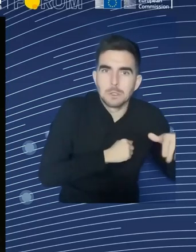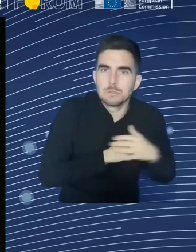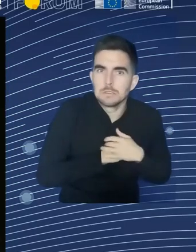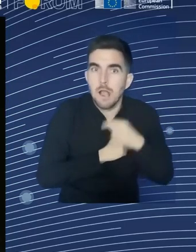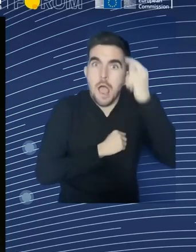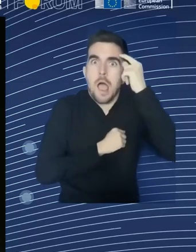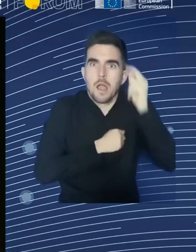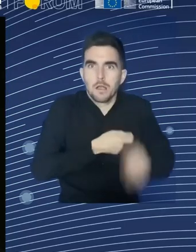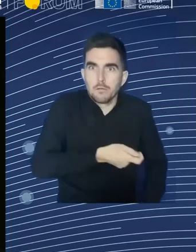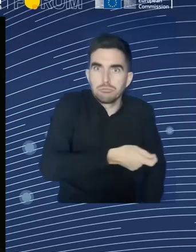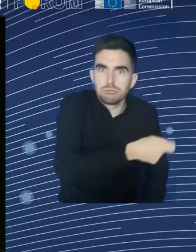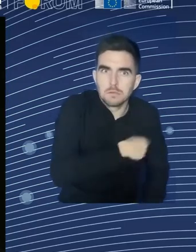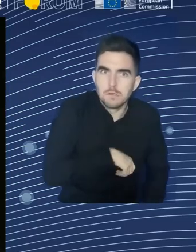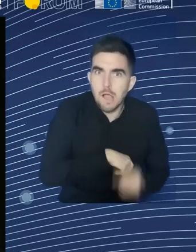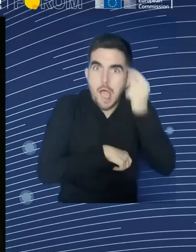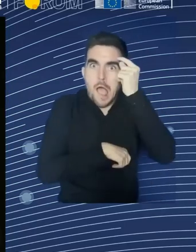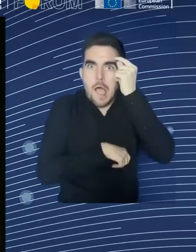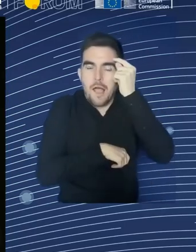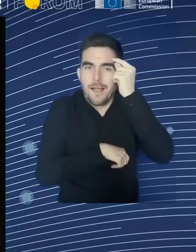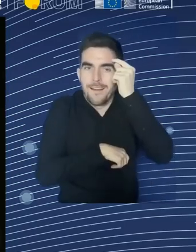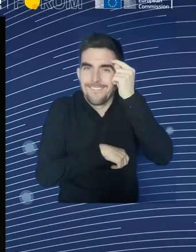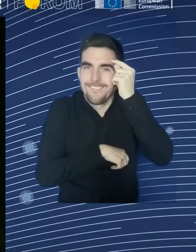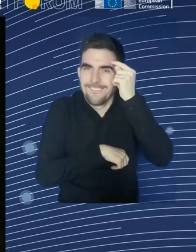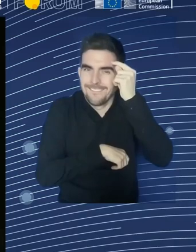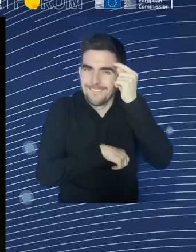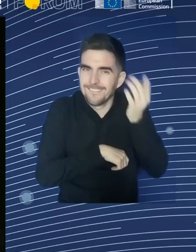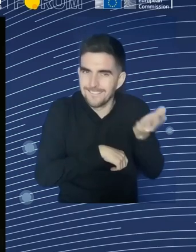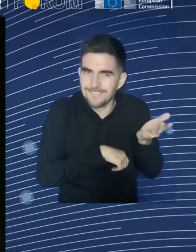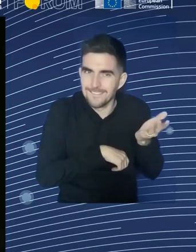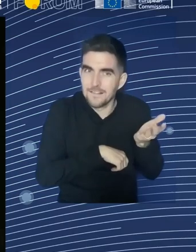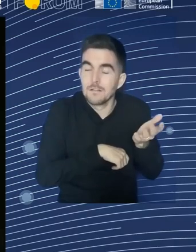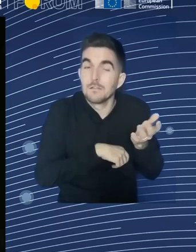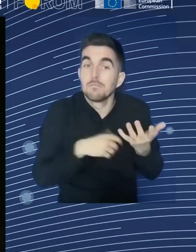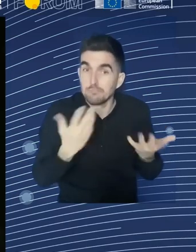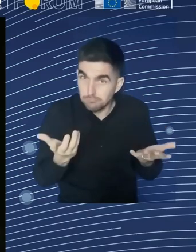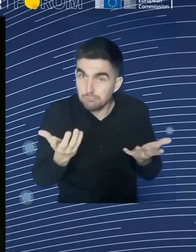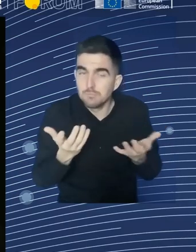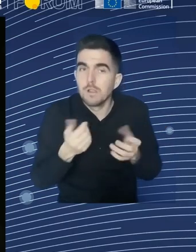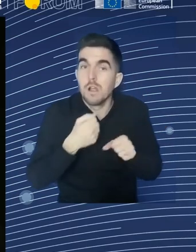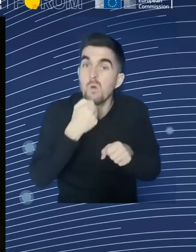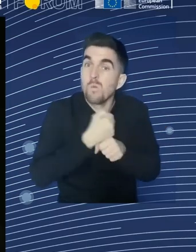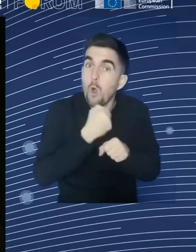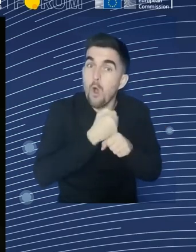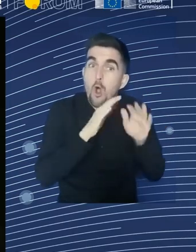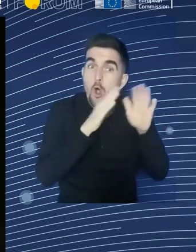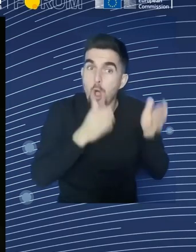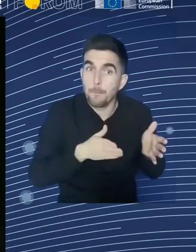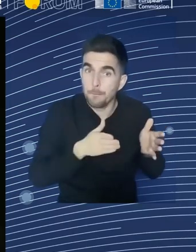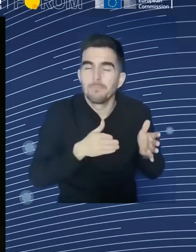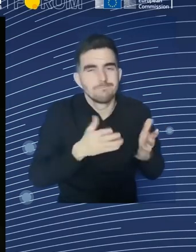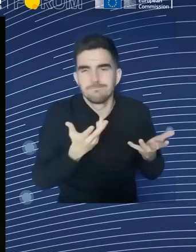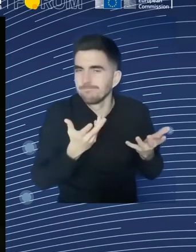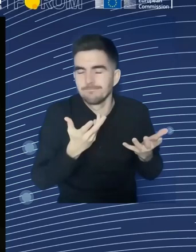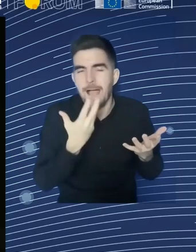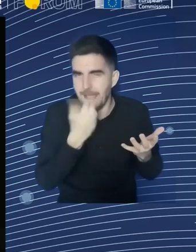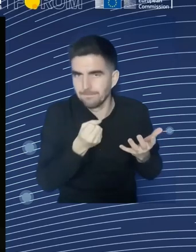is that when you interact with your colleagues at work, you also learn in a very informal way. You get experiences through, you